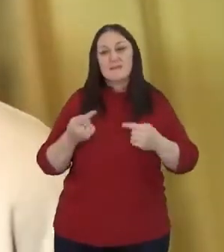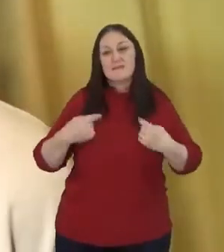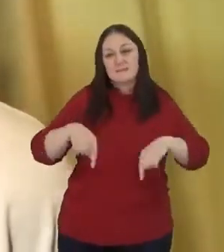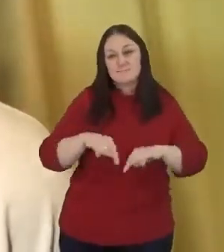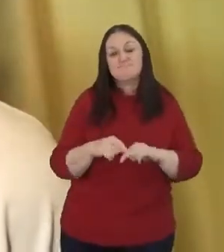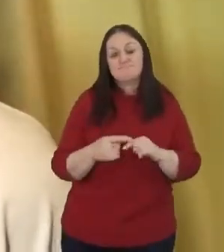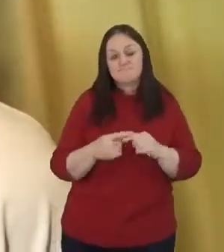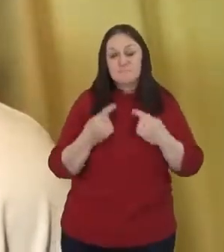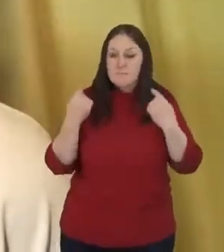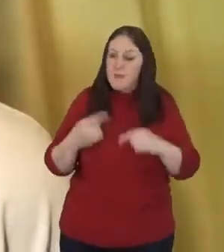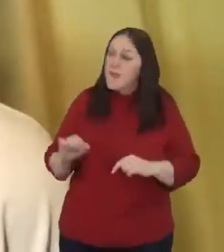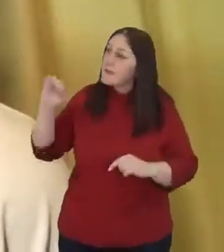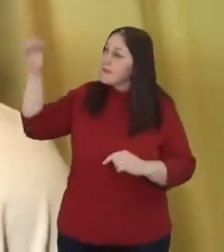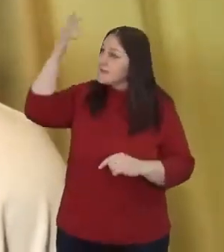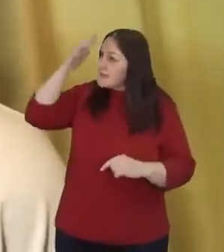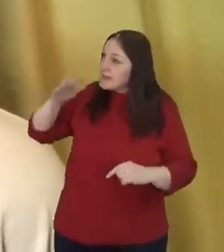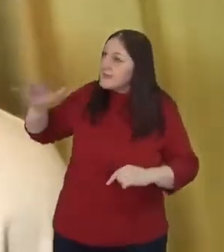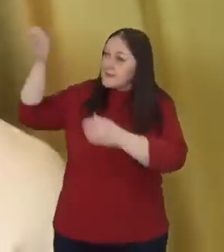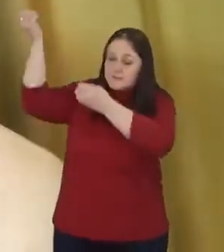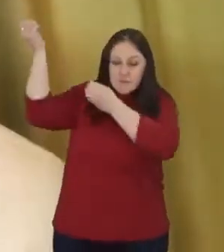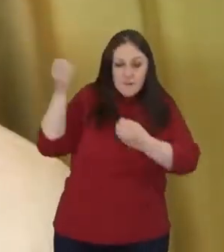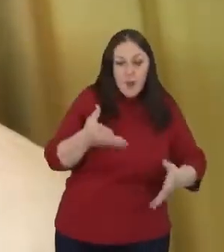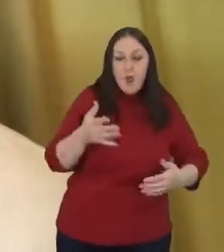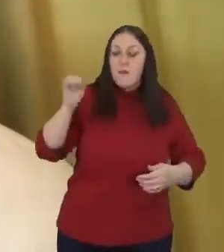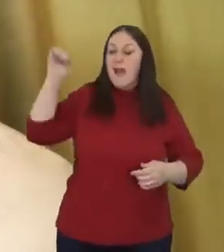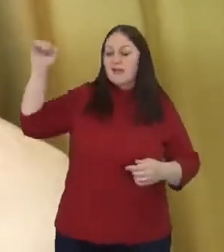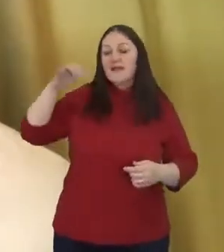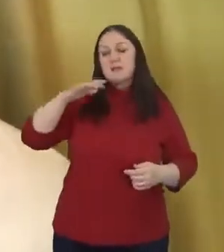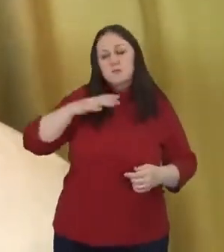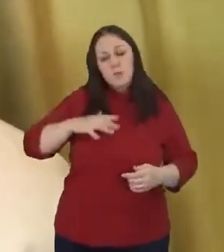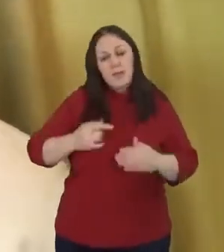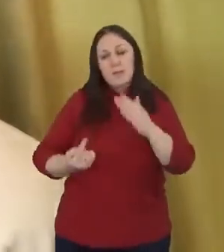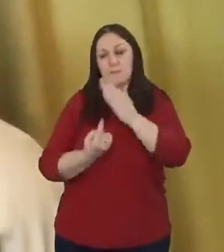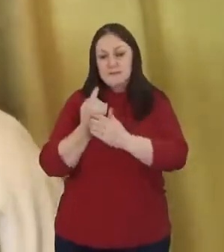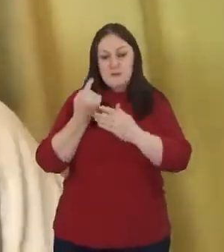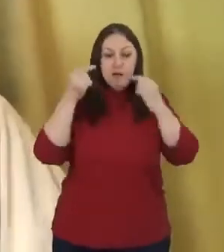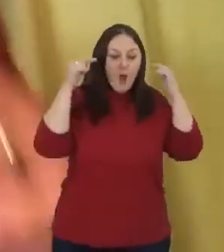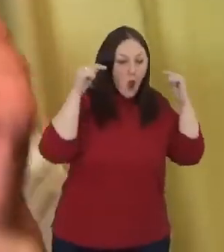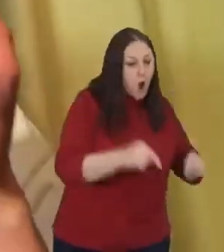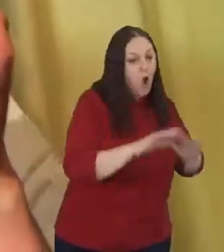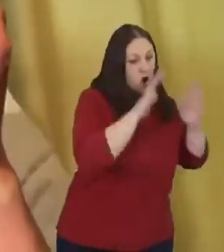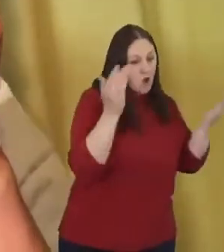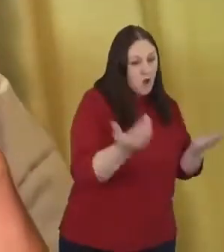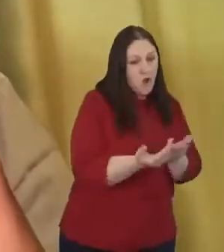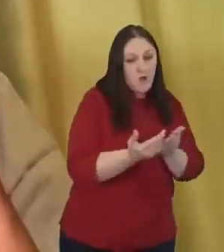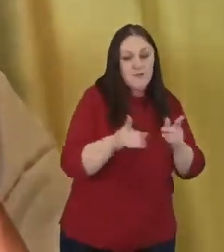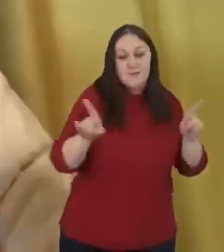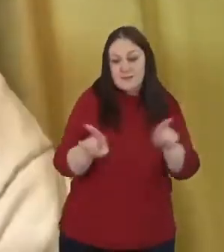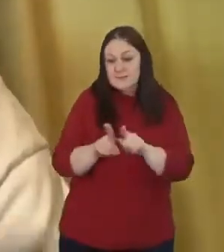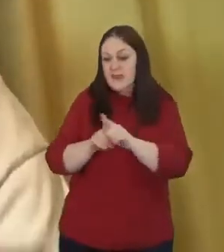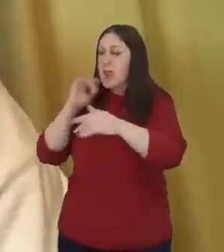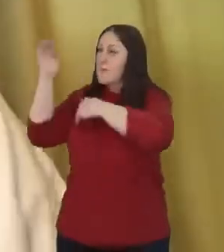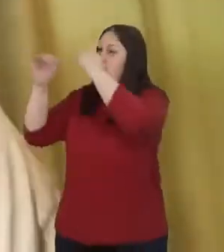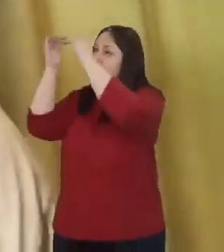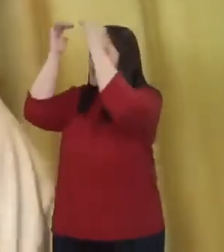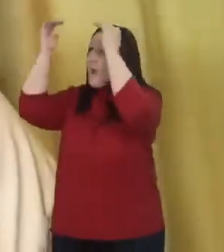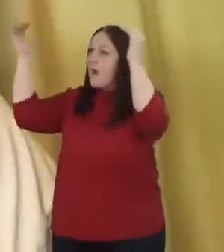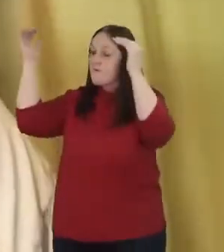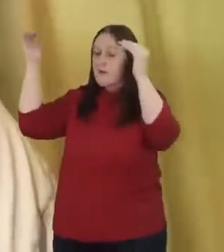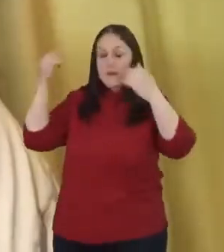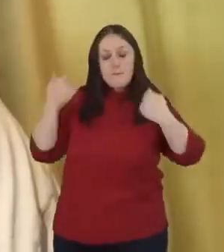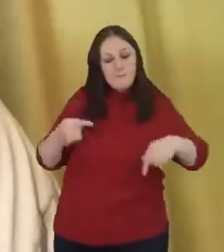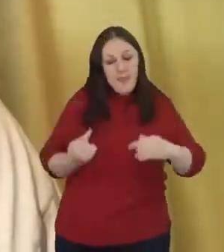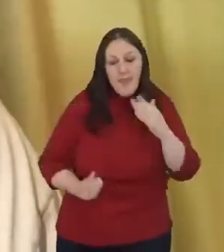and God's will be done on earth as it is in heaven. May it come in your neighborhood